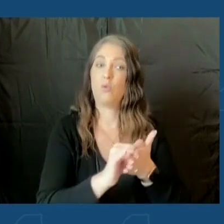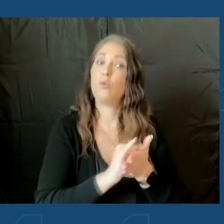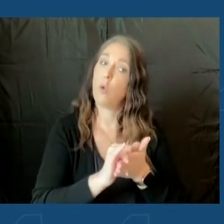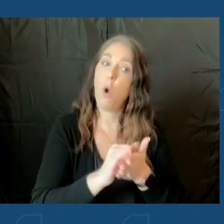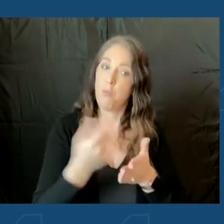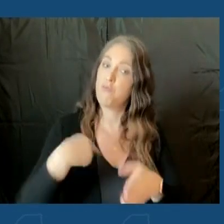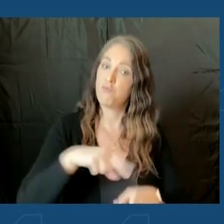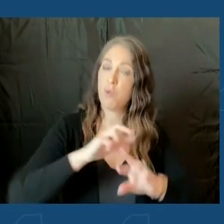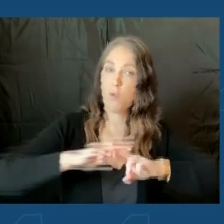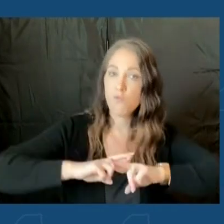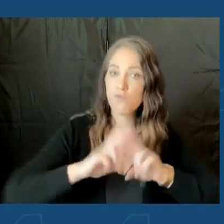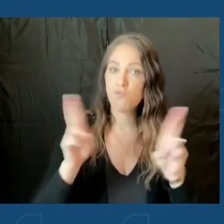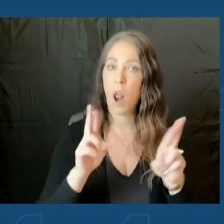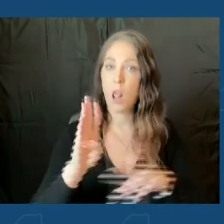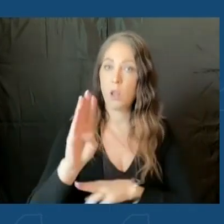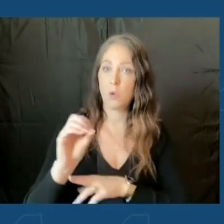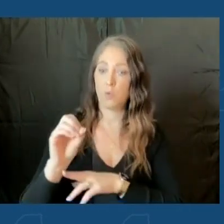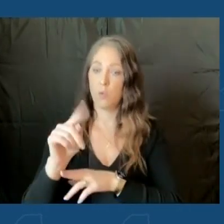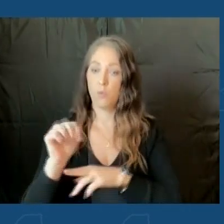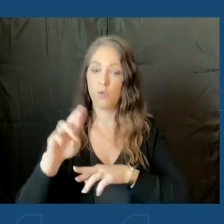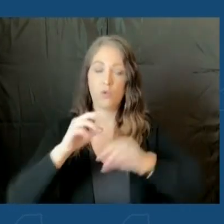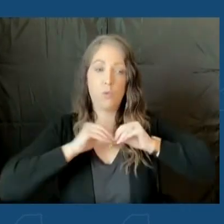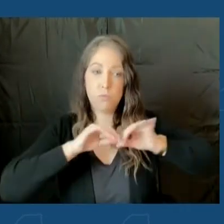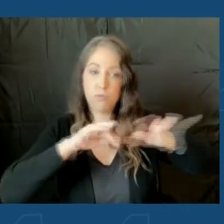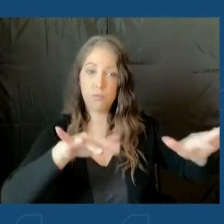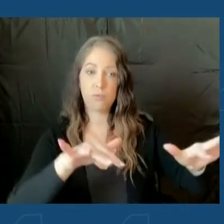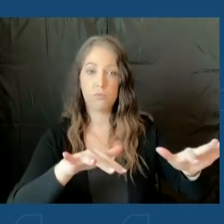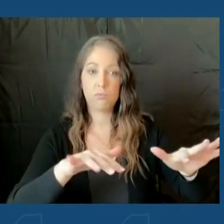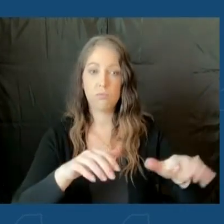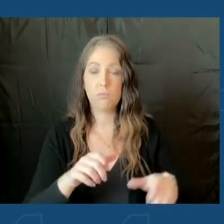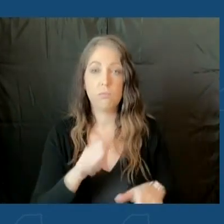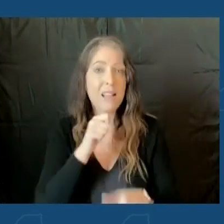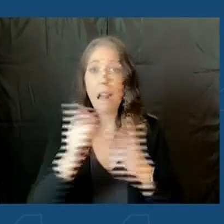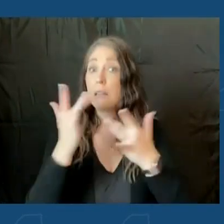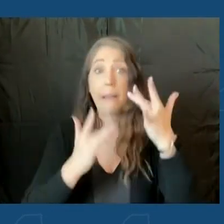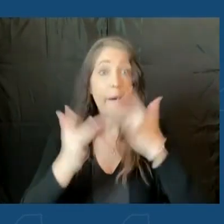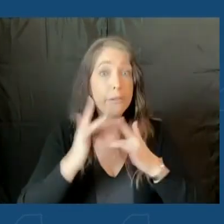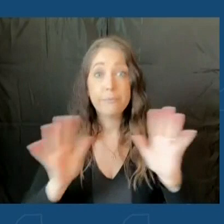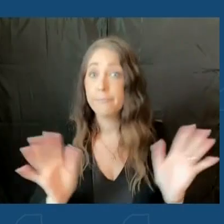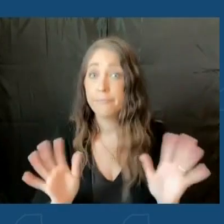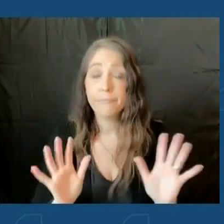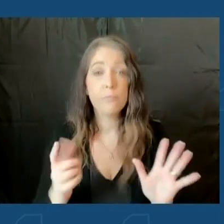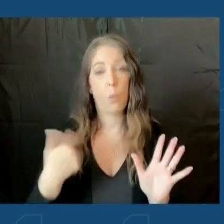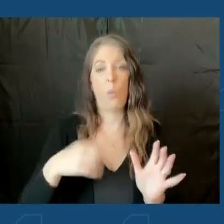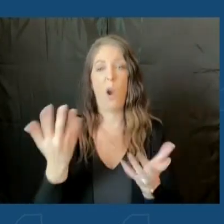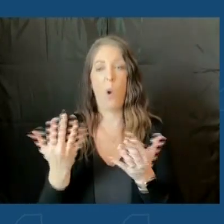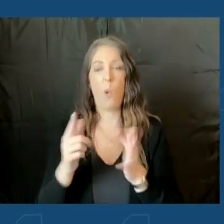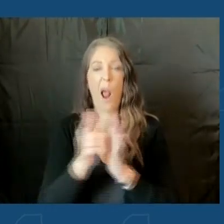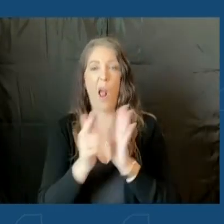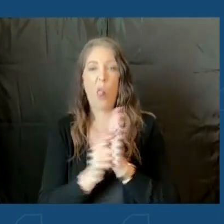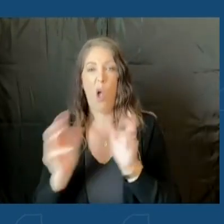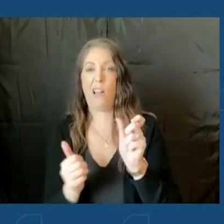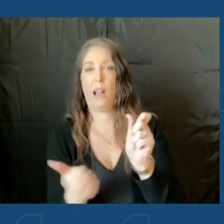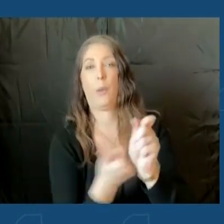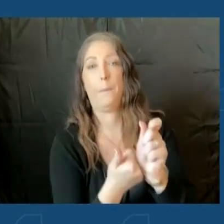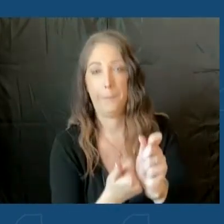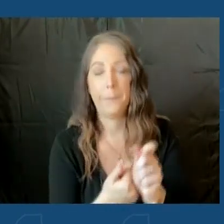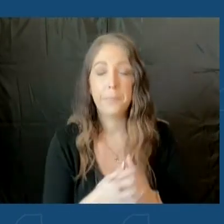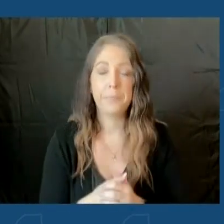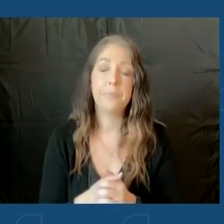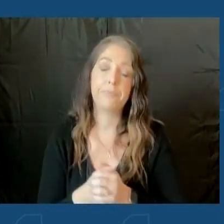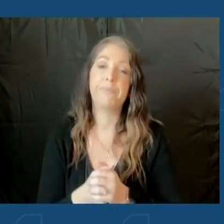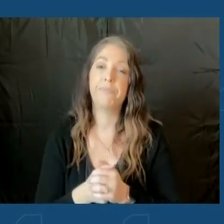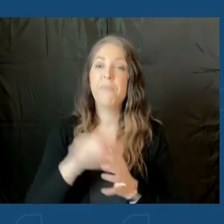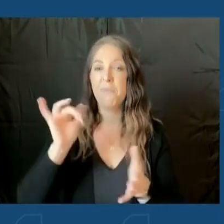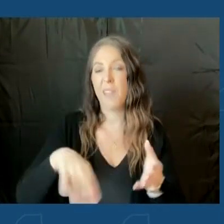get the additional boosters out the door. And again, there's no shortage. It's just we're waiting for the law to catch up with what we're dealing with here. So those are our